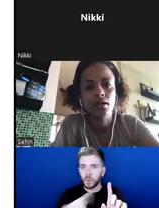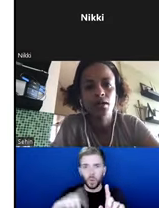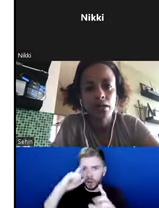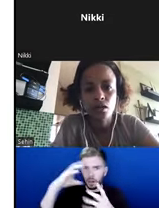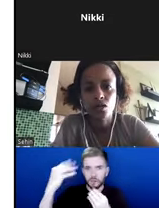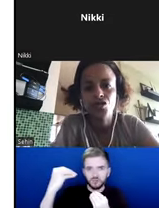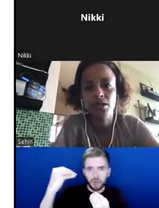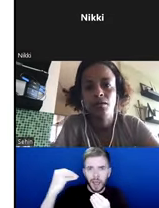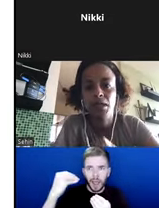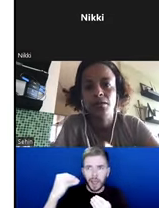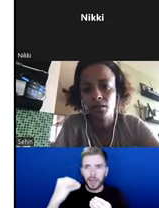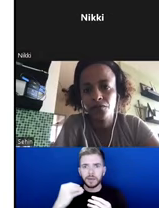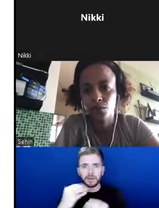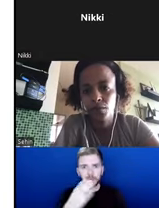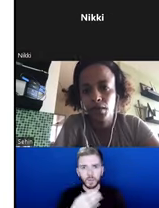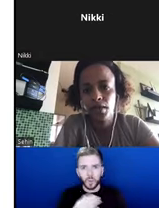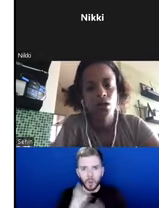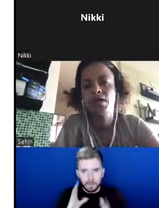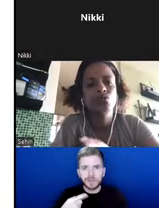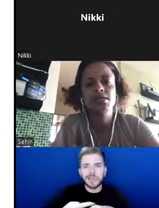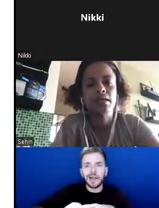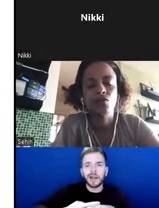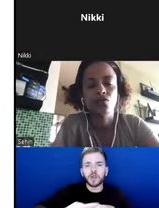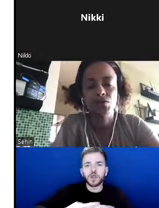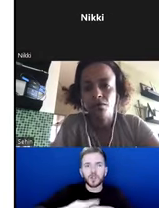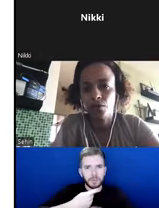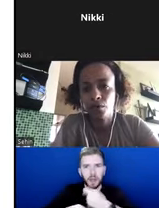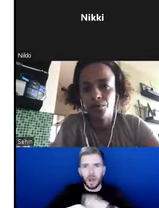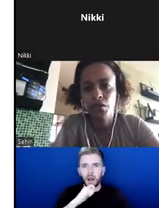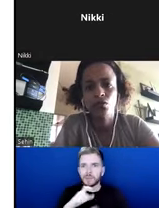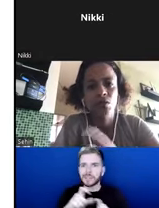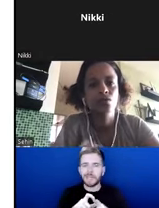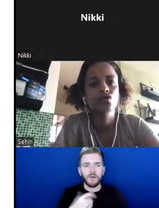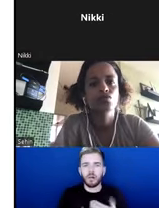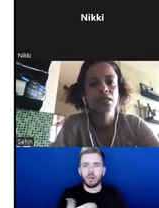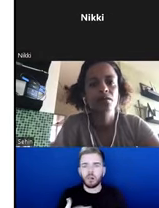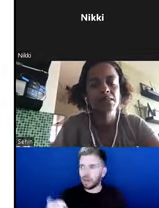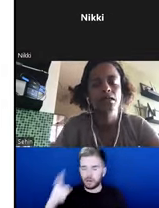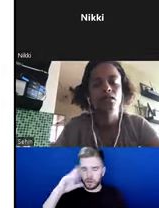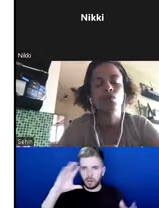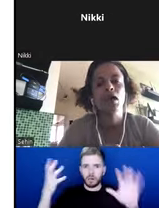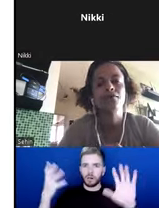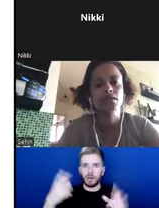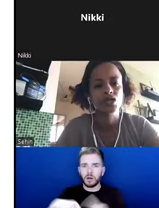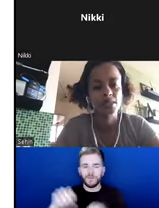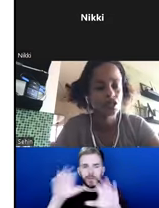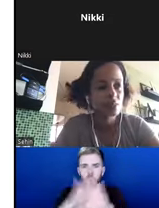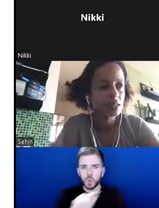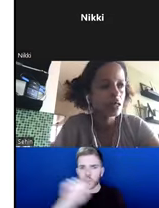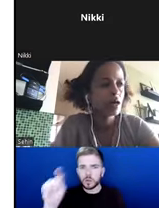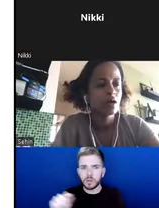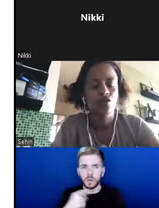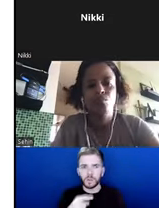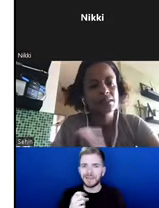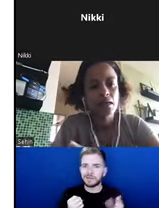to work in English that it becomes a default. And we just end up confusing everyone. You know, we issue statements that we will have such and such